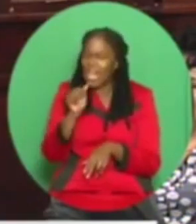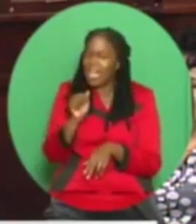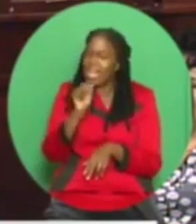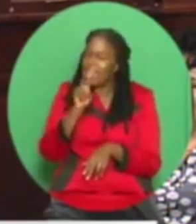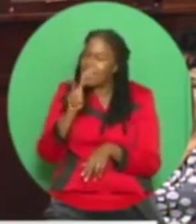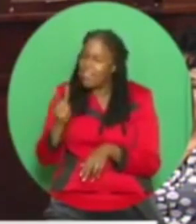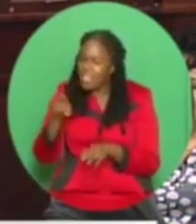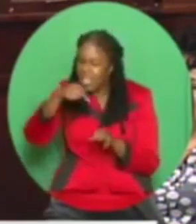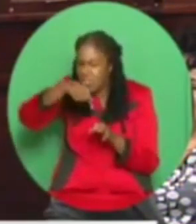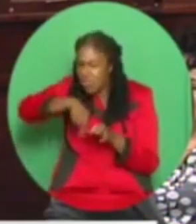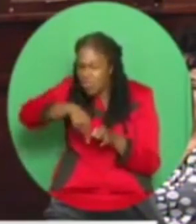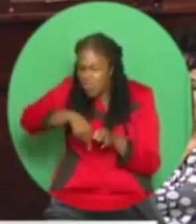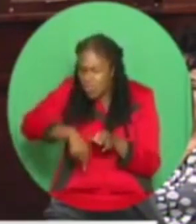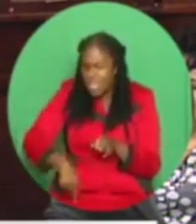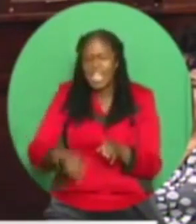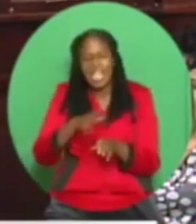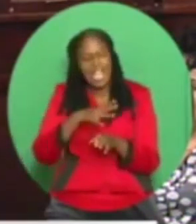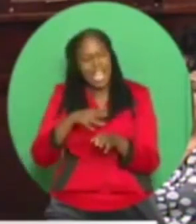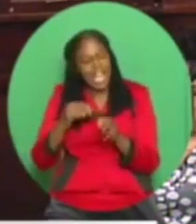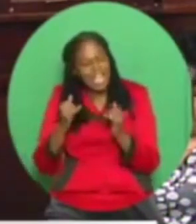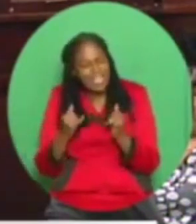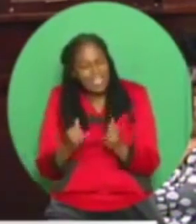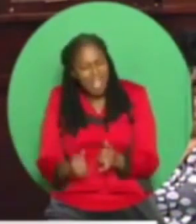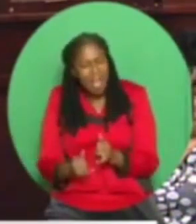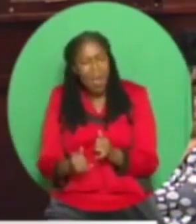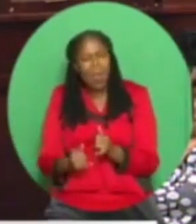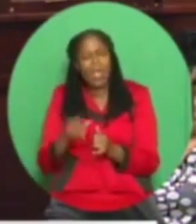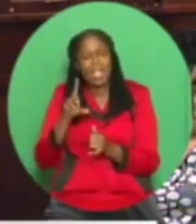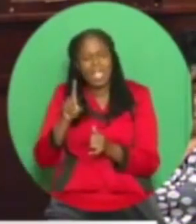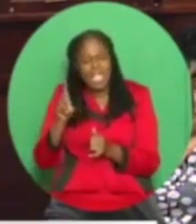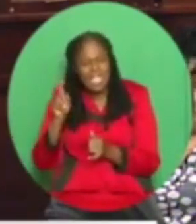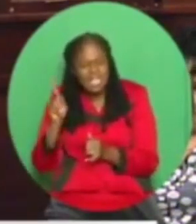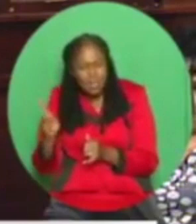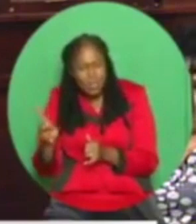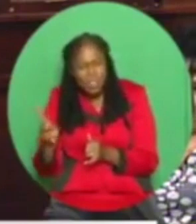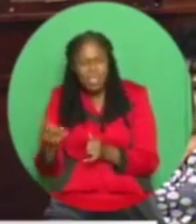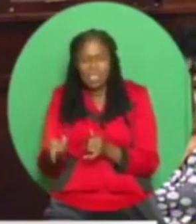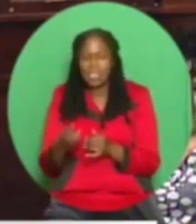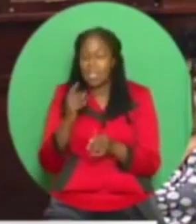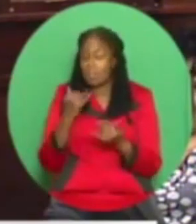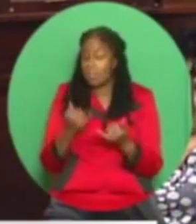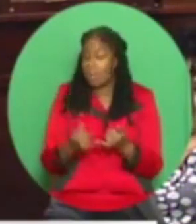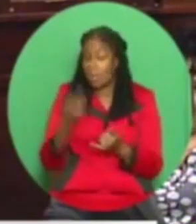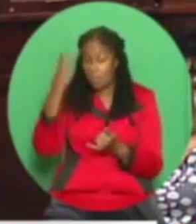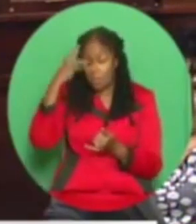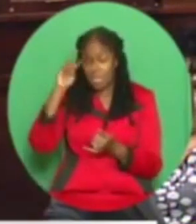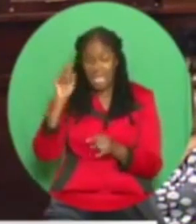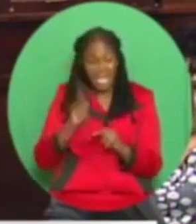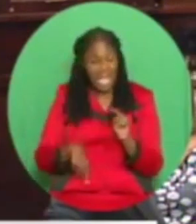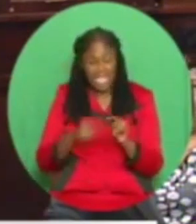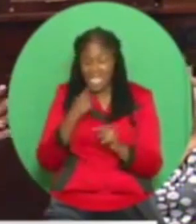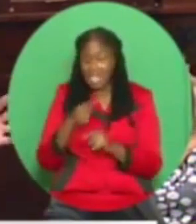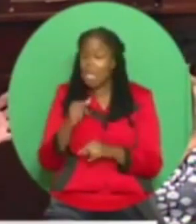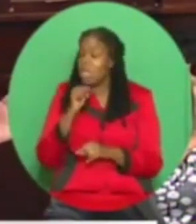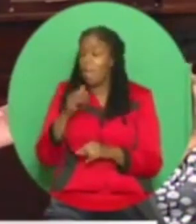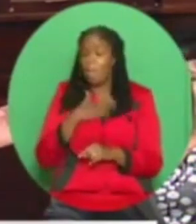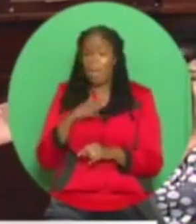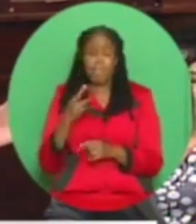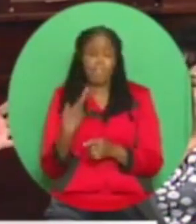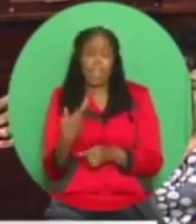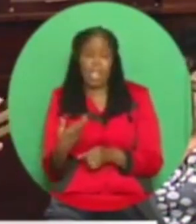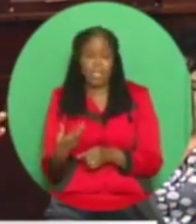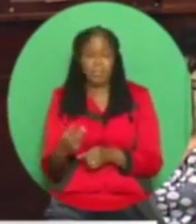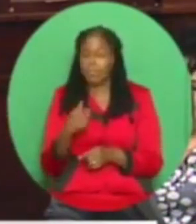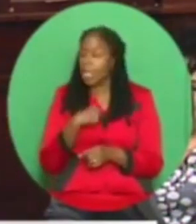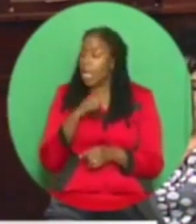Because you see, Madam Speaker, the Prime Minister cannot say it's not his friend now. He can't say it's not his friend now. I am not accusing any